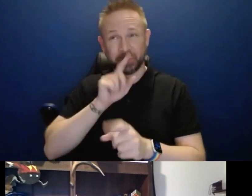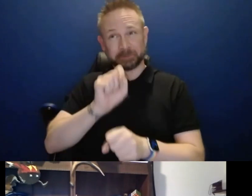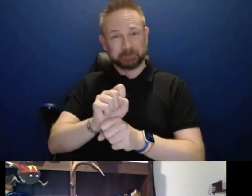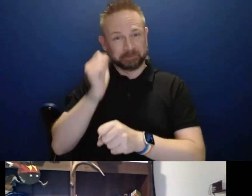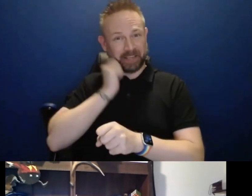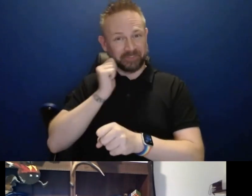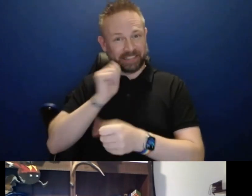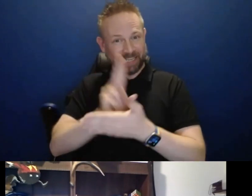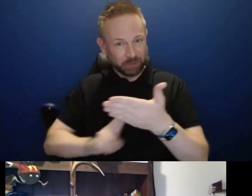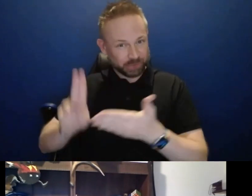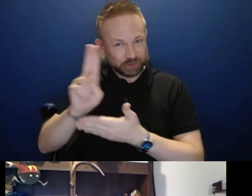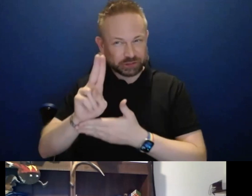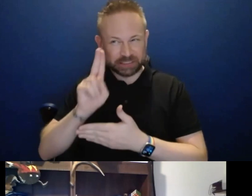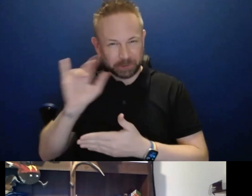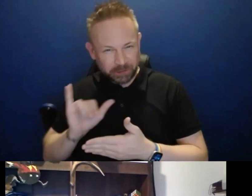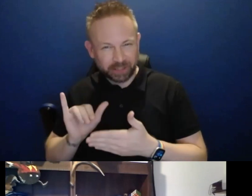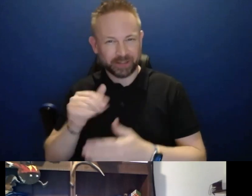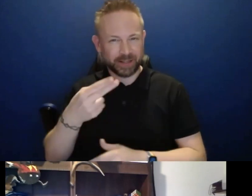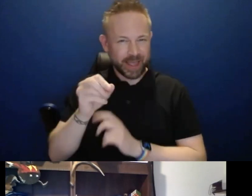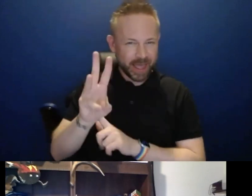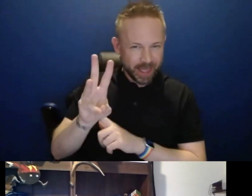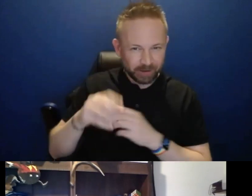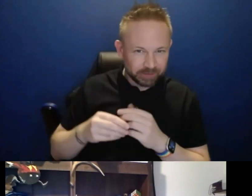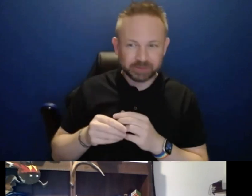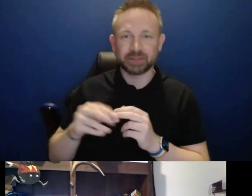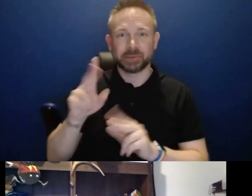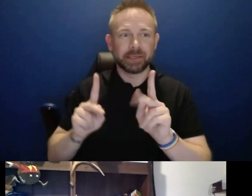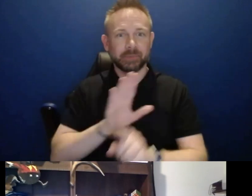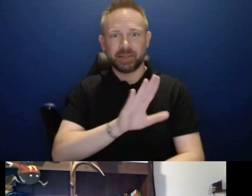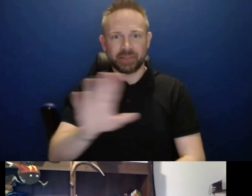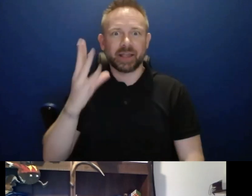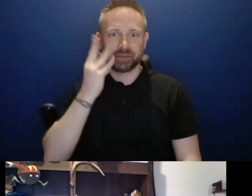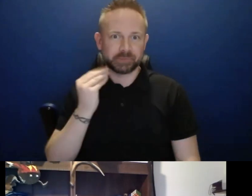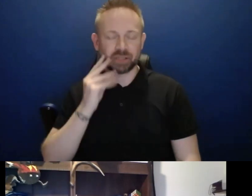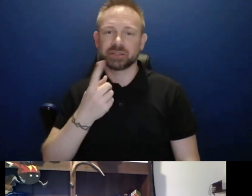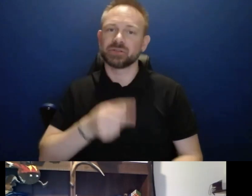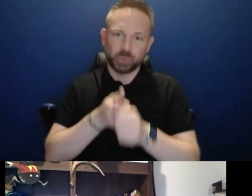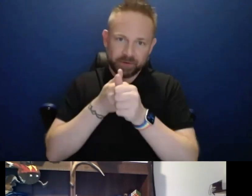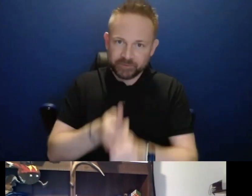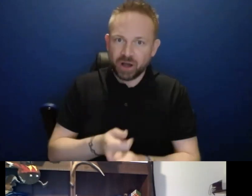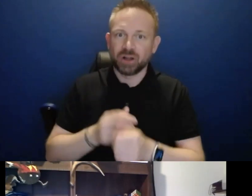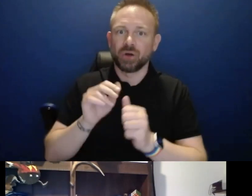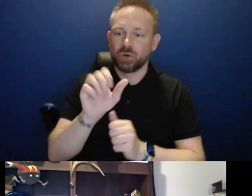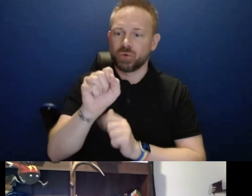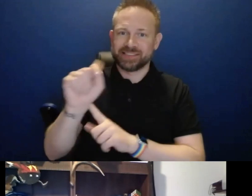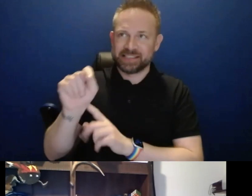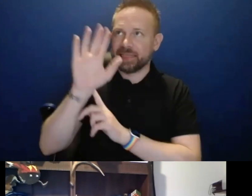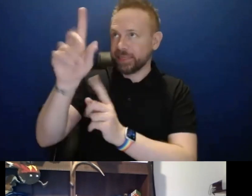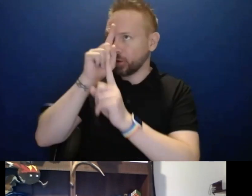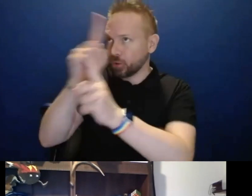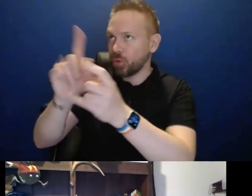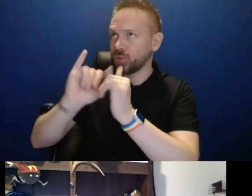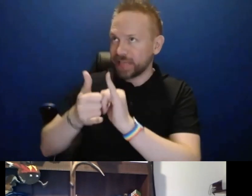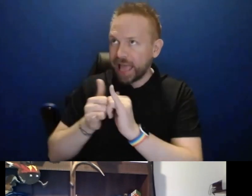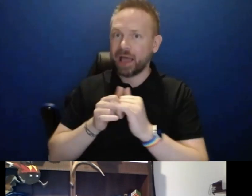That look, that, that user experience will be very much structured by, by the SET initiative overall, by the